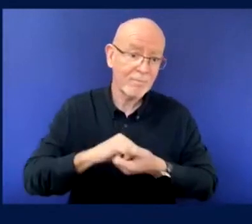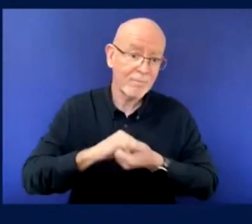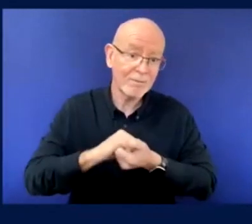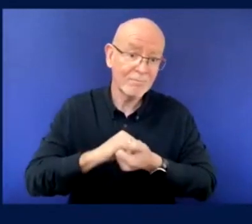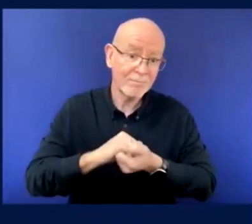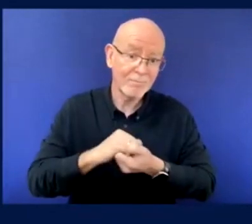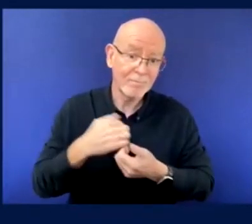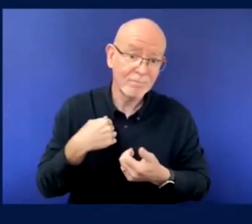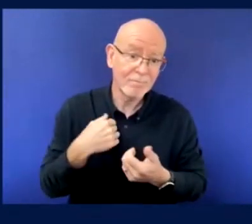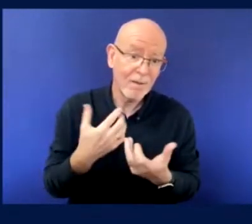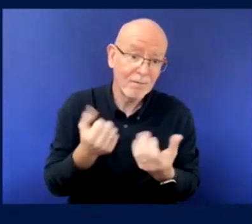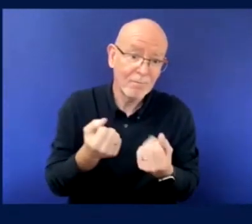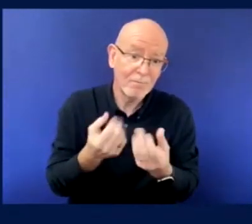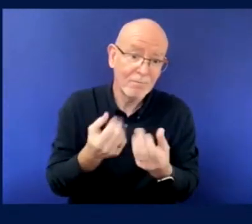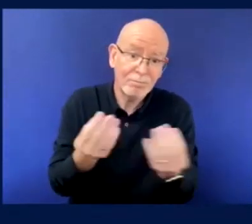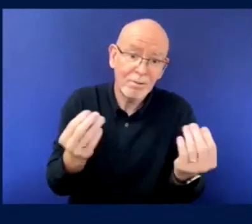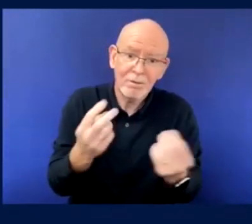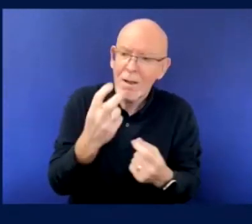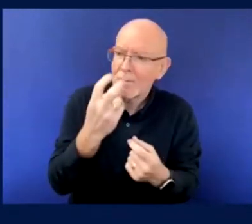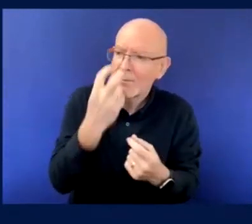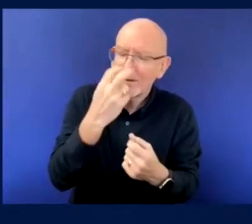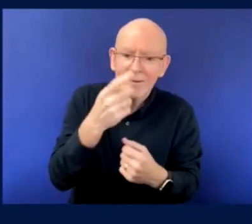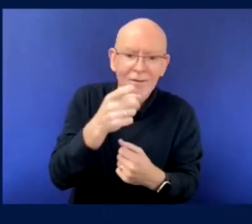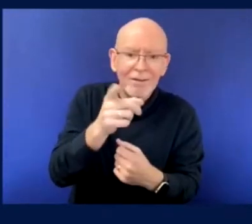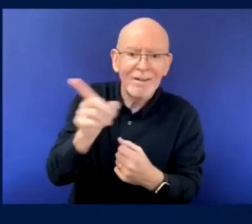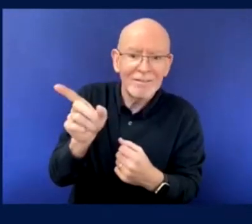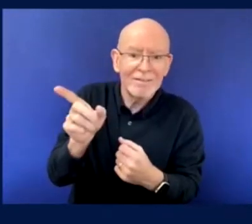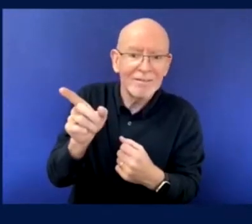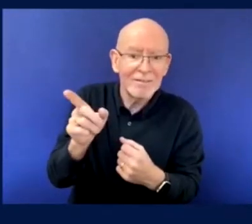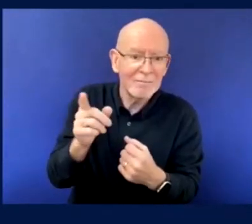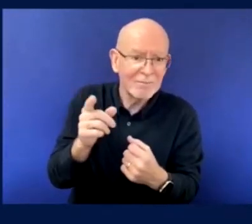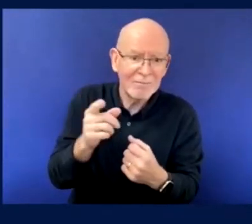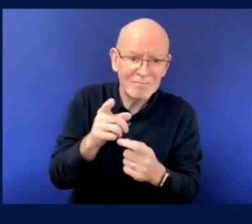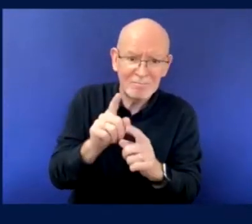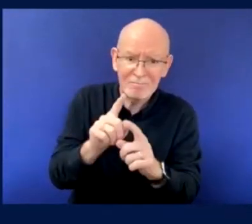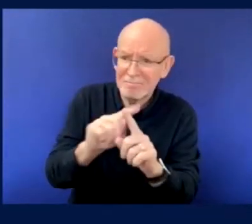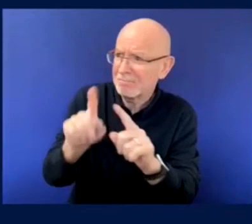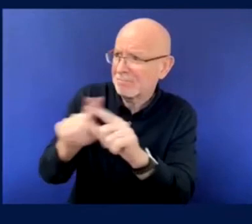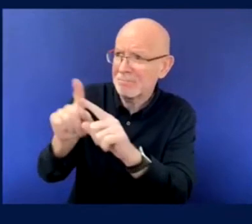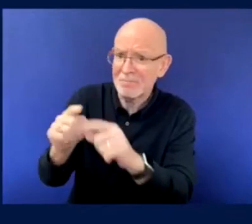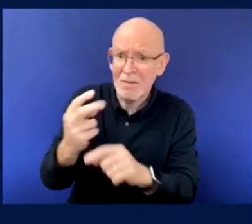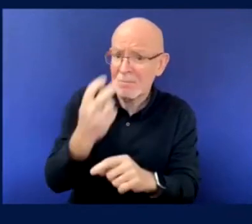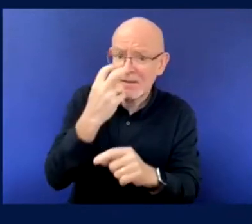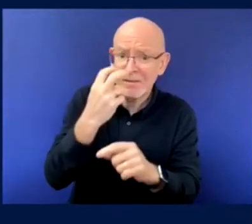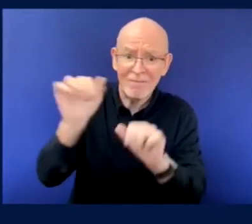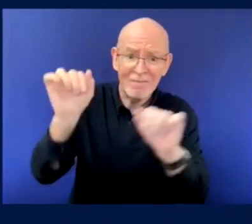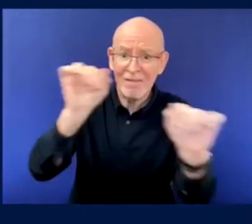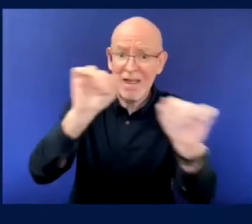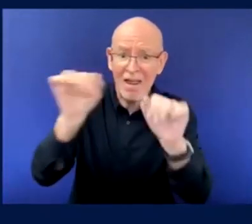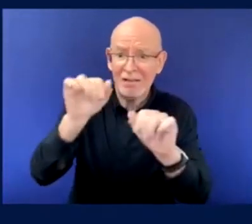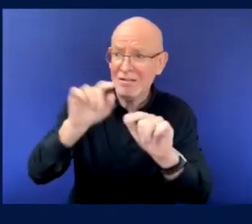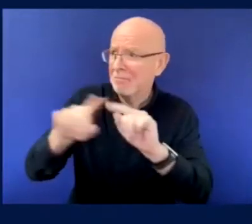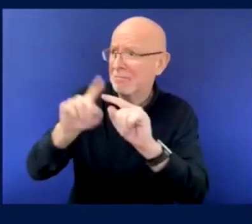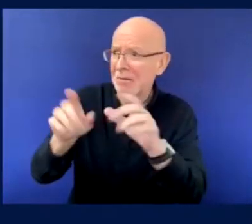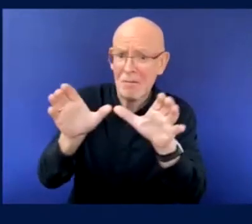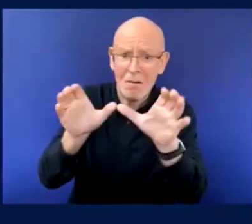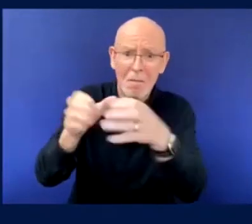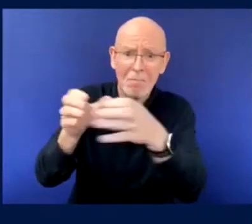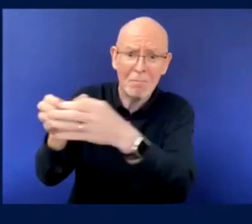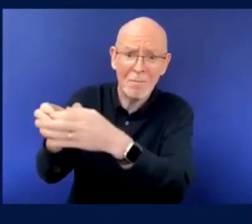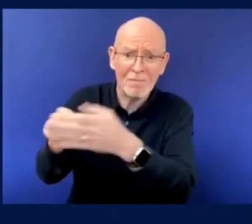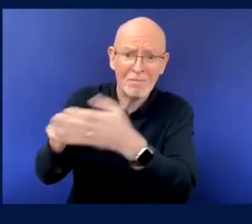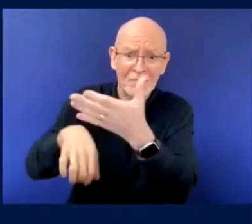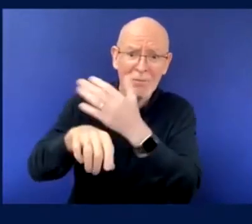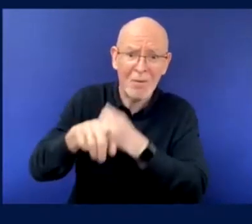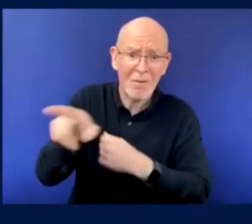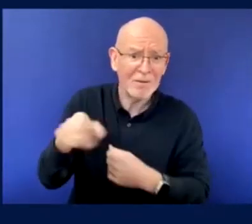say, no, I've never, never been there. And they would, they would tell you, oh, well, they've got this available. They've got audio descriptive commentary. They've got, you know, a